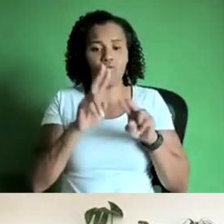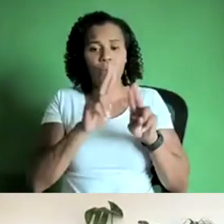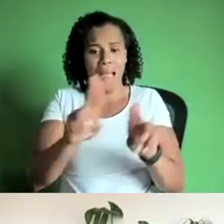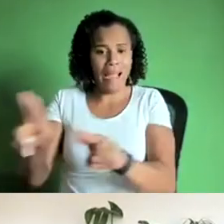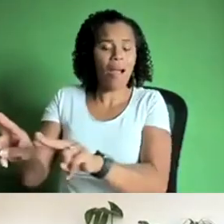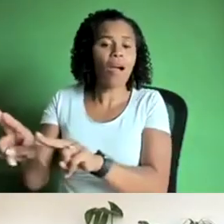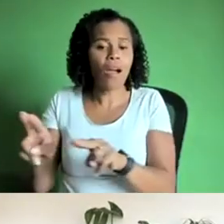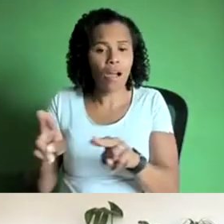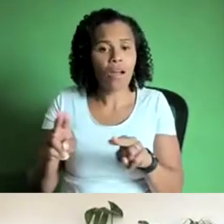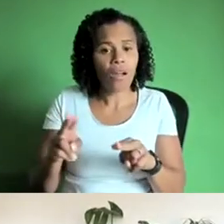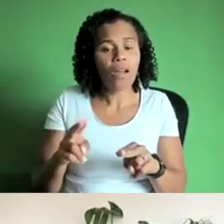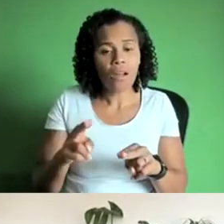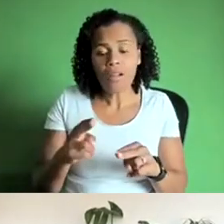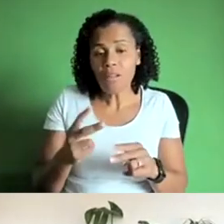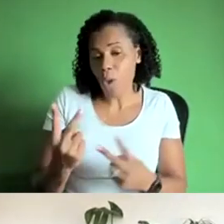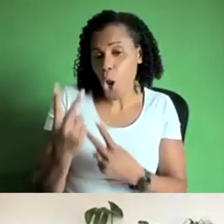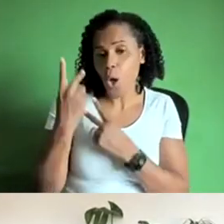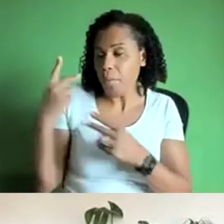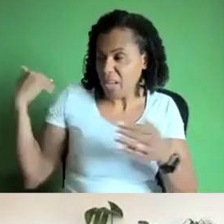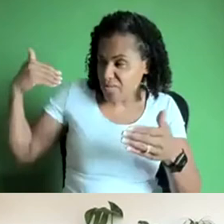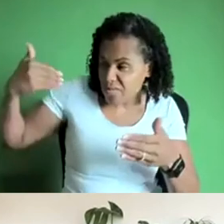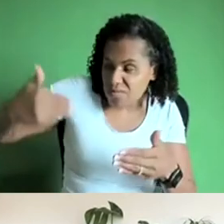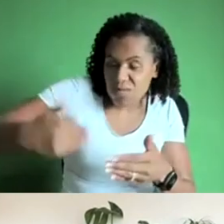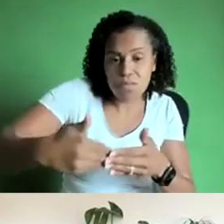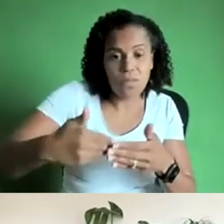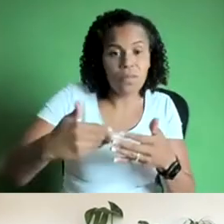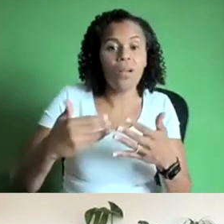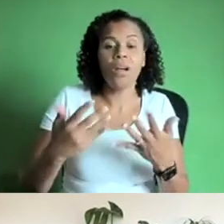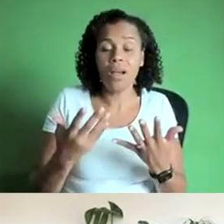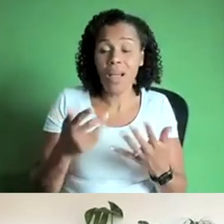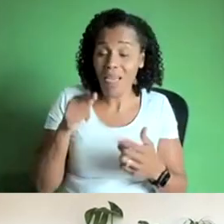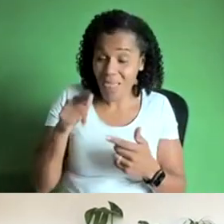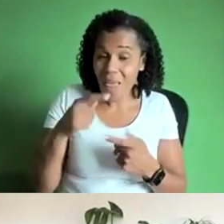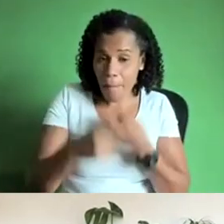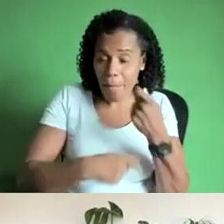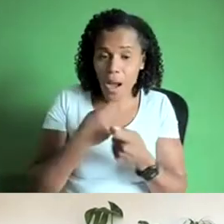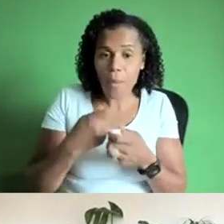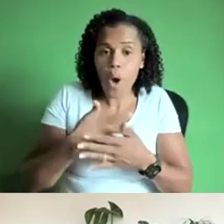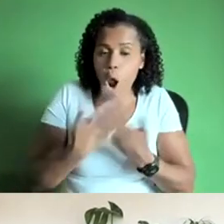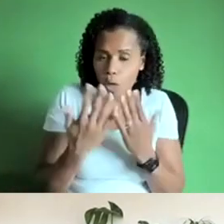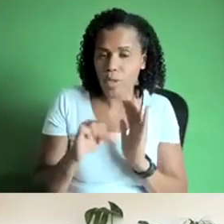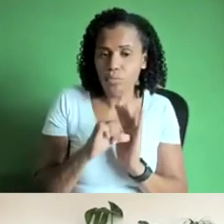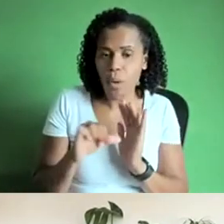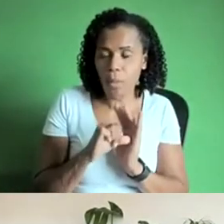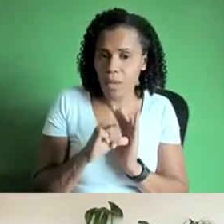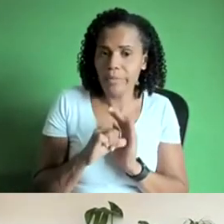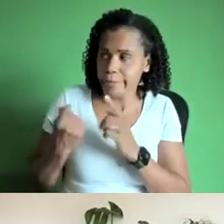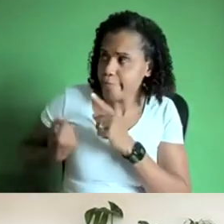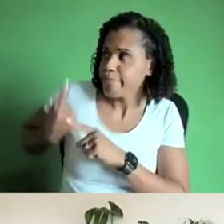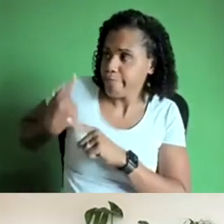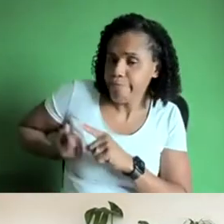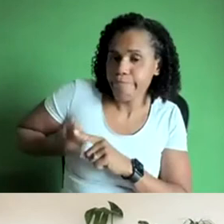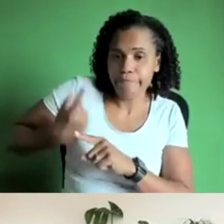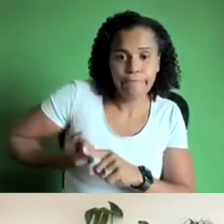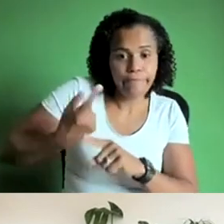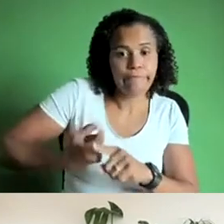collapsed over a period of time and how it caused a lot of problems and and there's always been that debate about